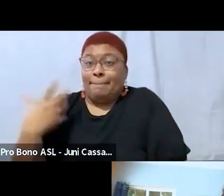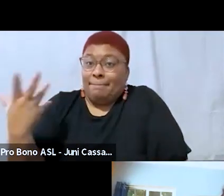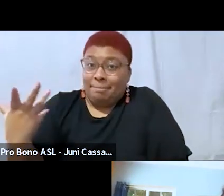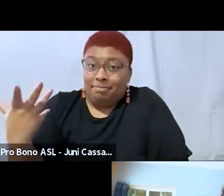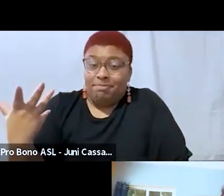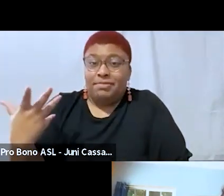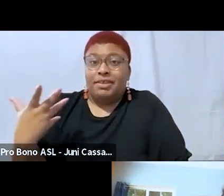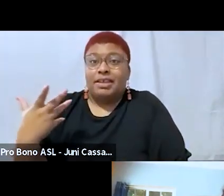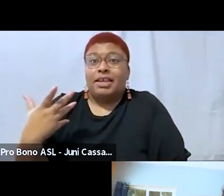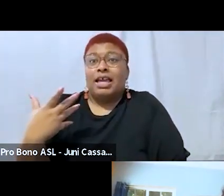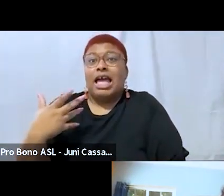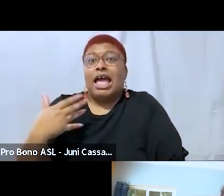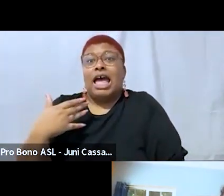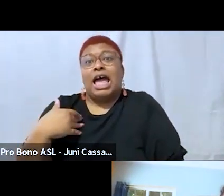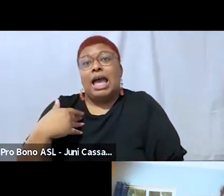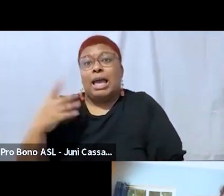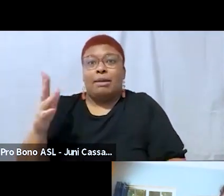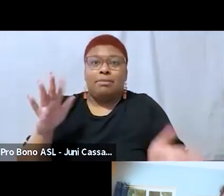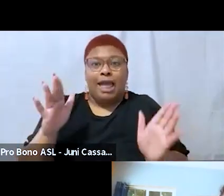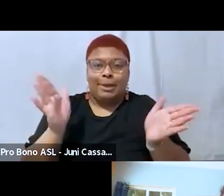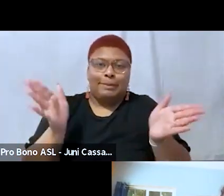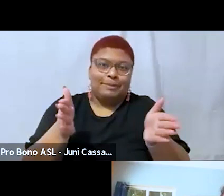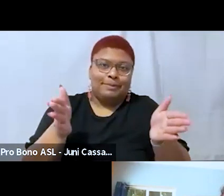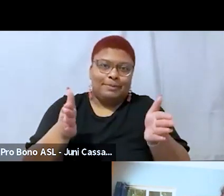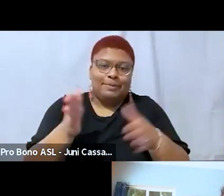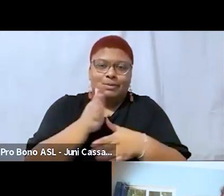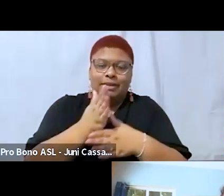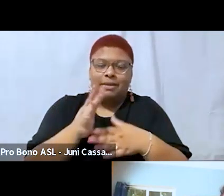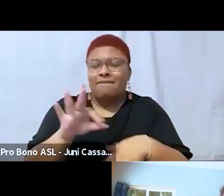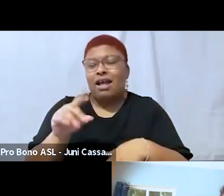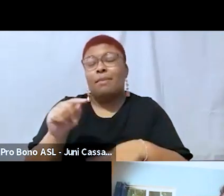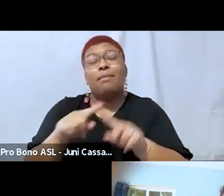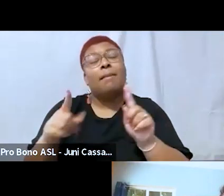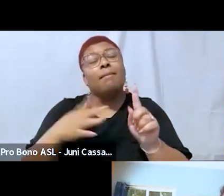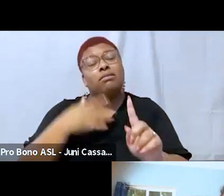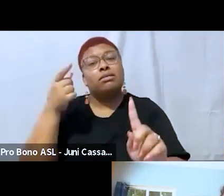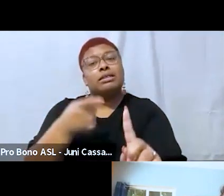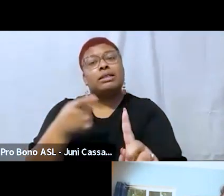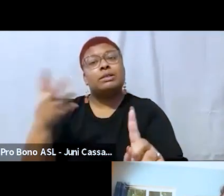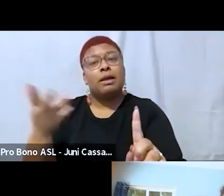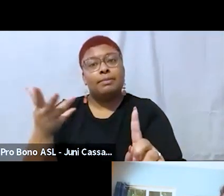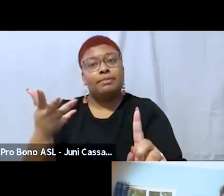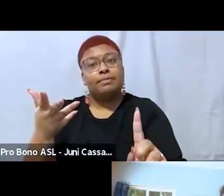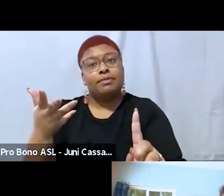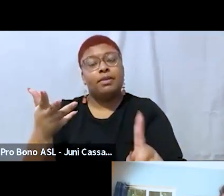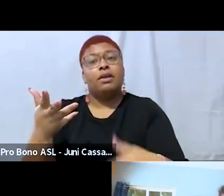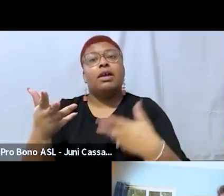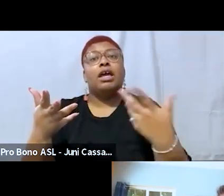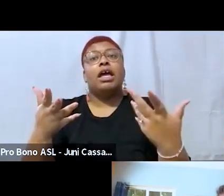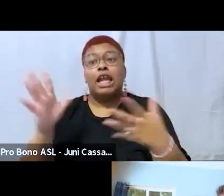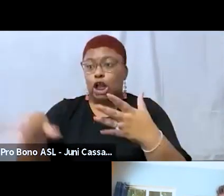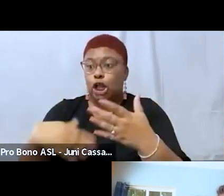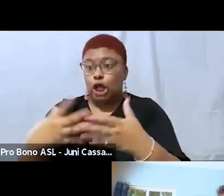like this small little thing but my entire purpose is to include all that i can